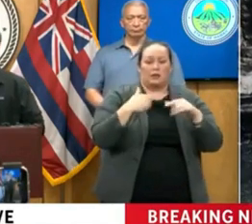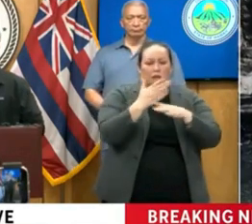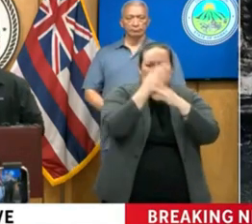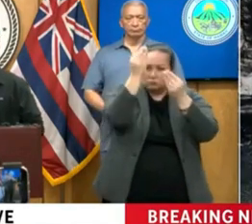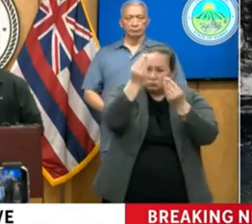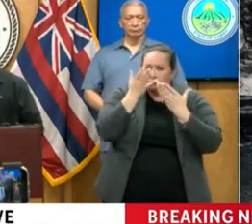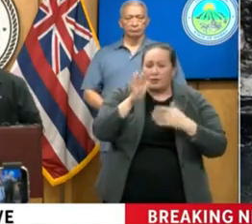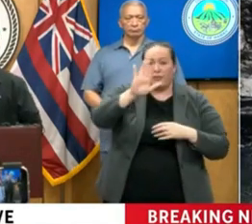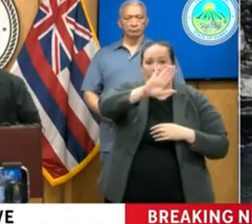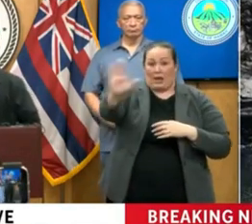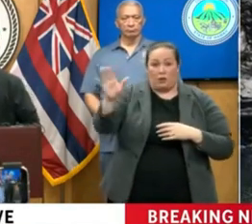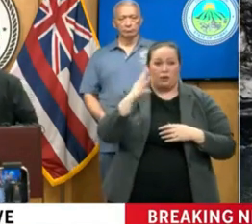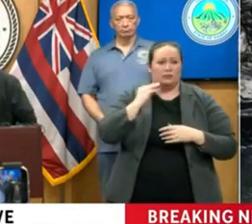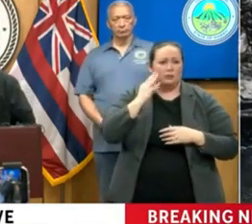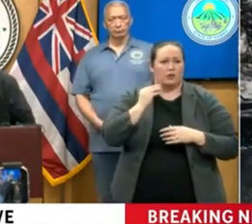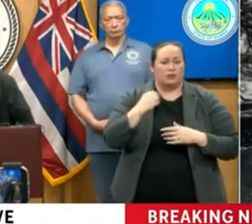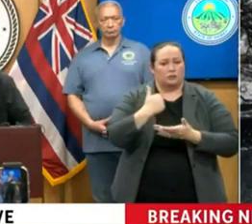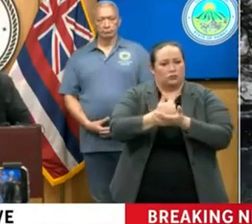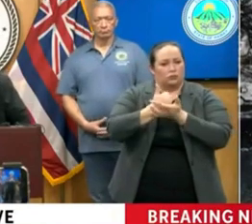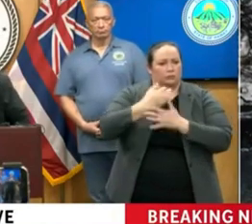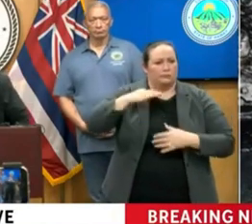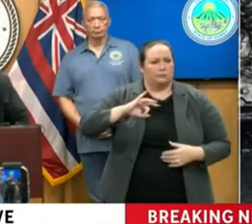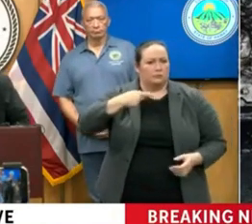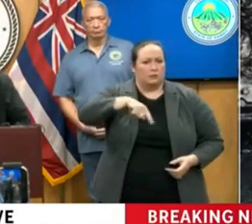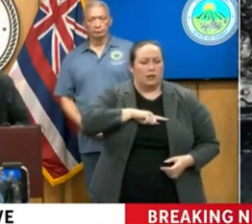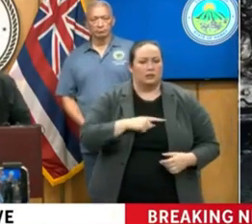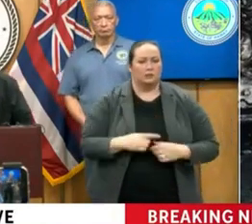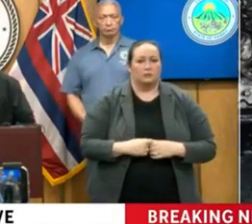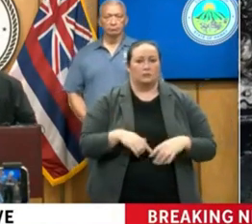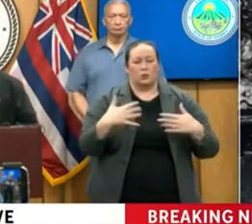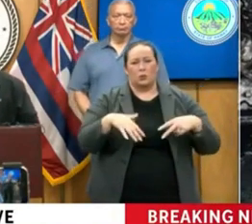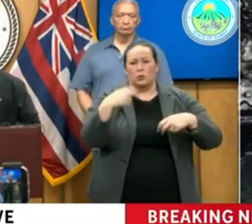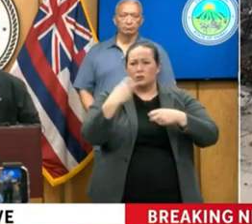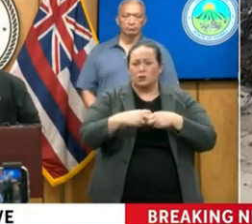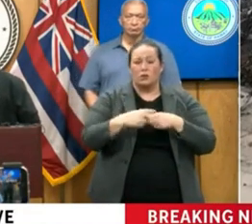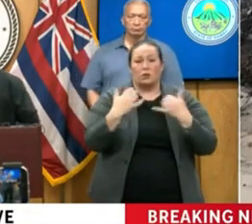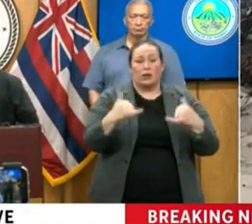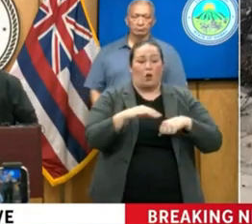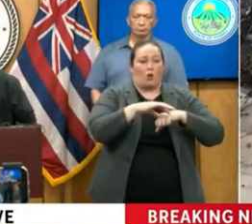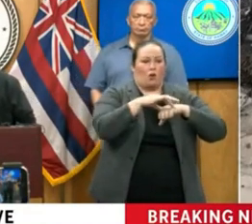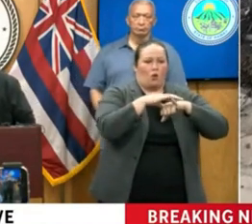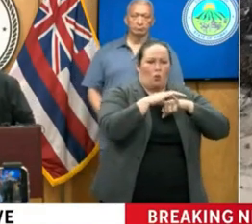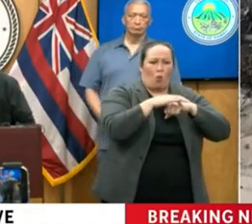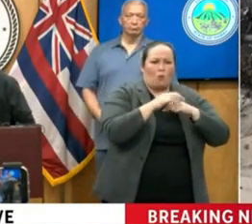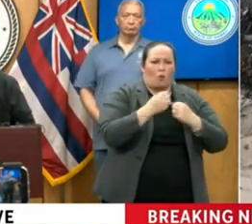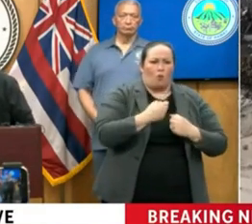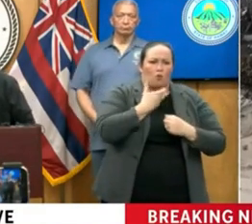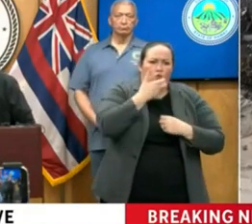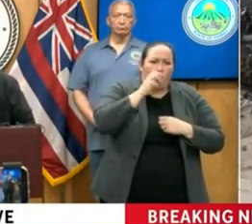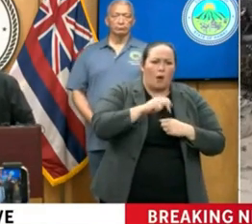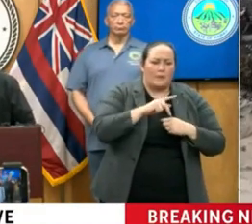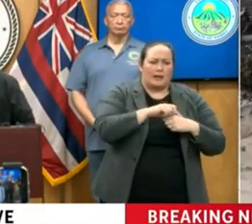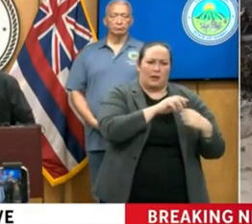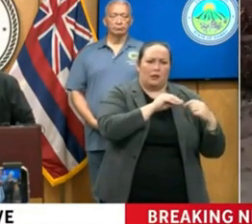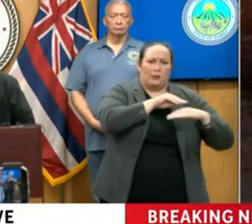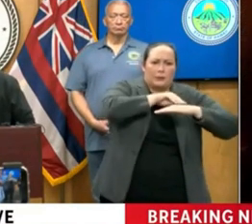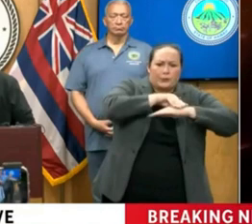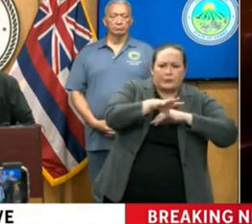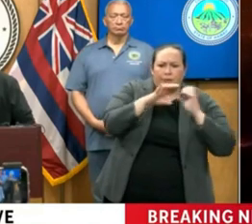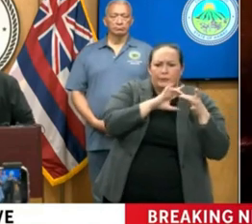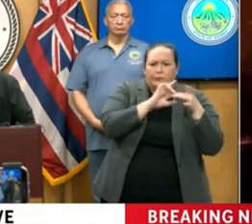It is difficult now in a time where global warming is combined with strengthening storms and